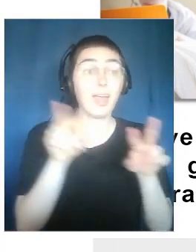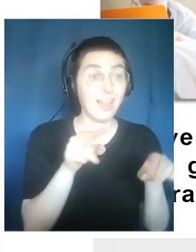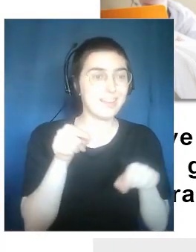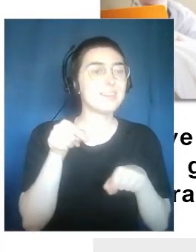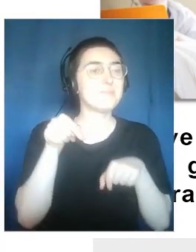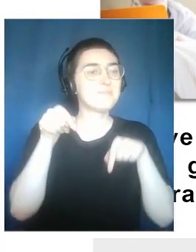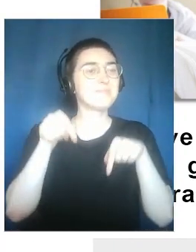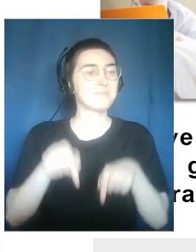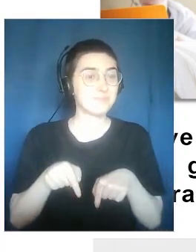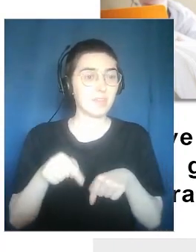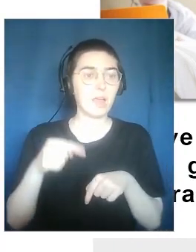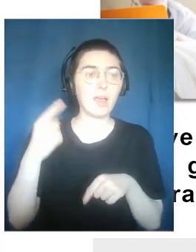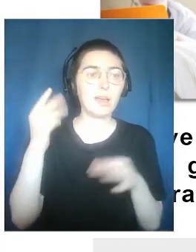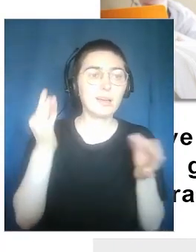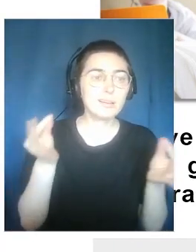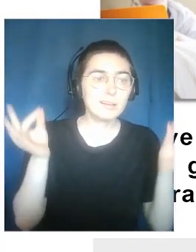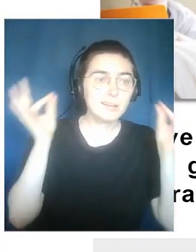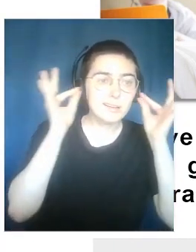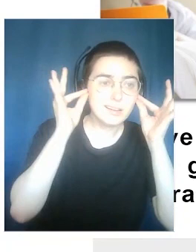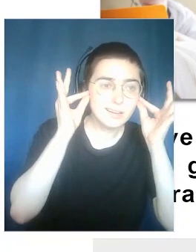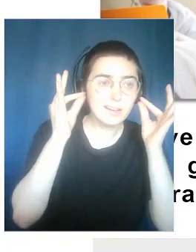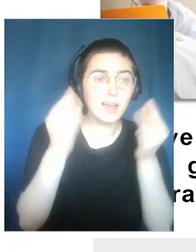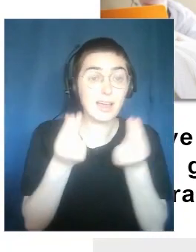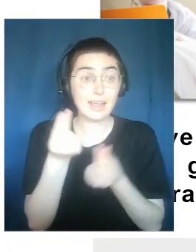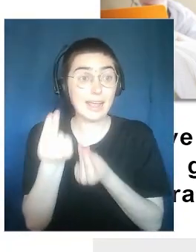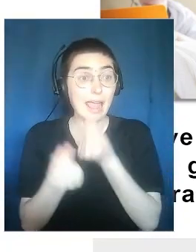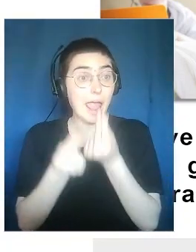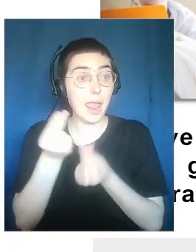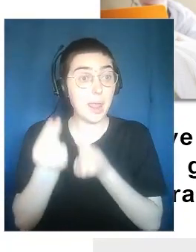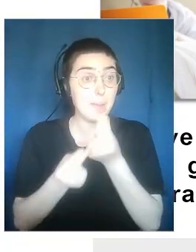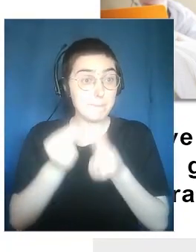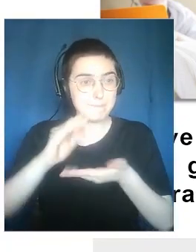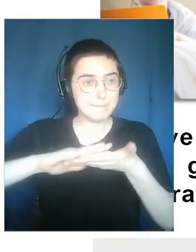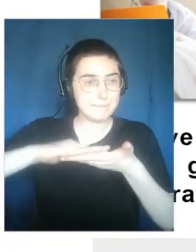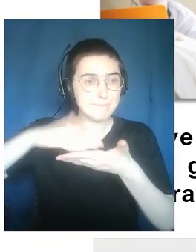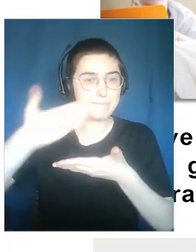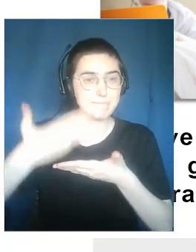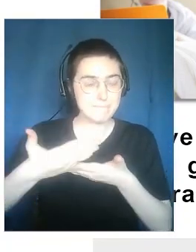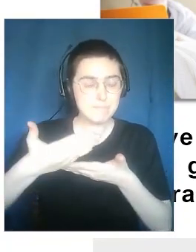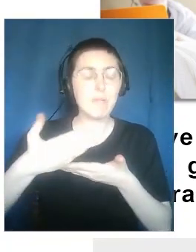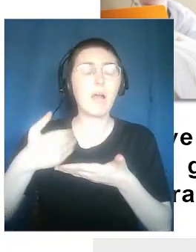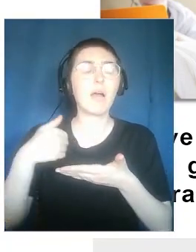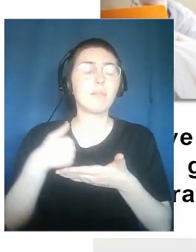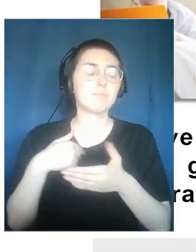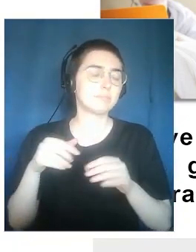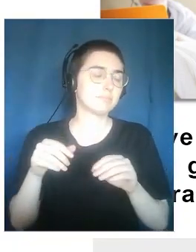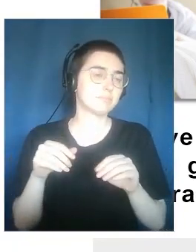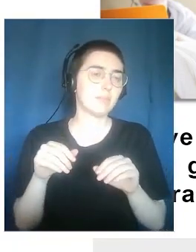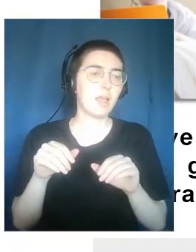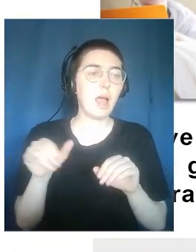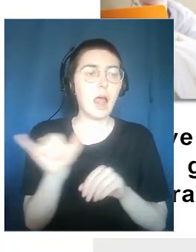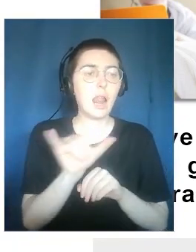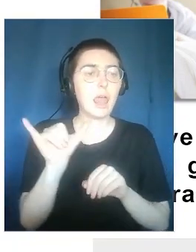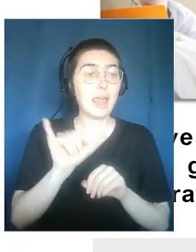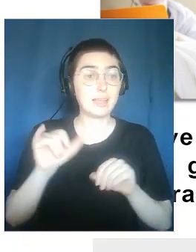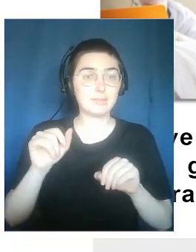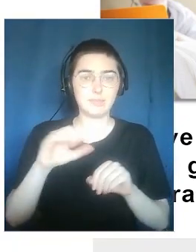can increase our experience of sharing our